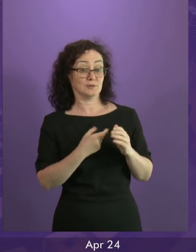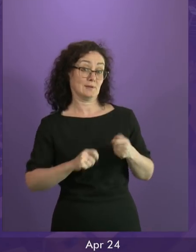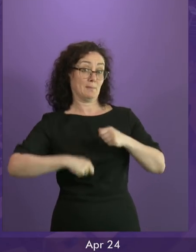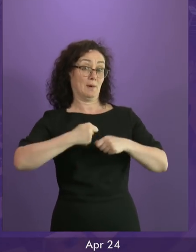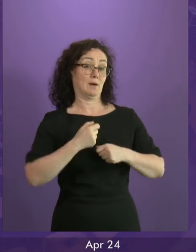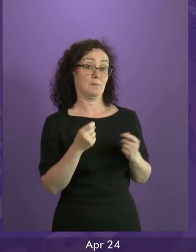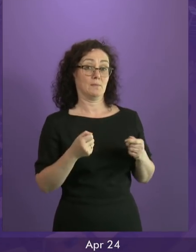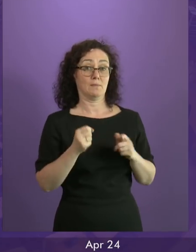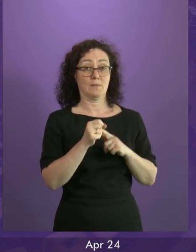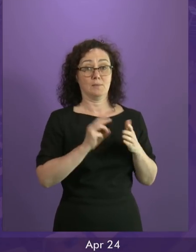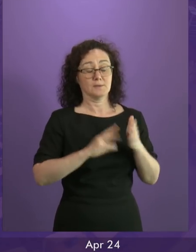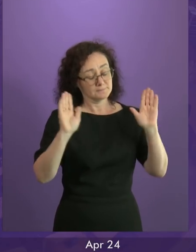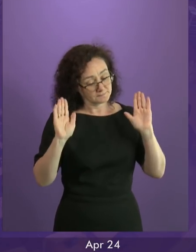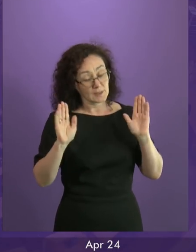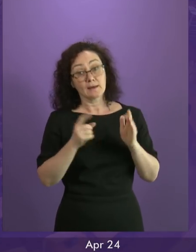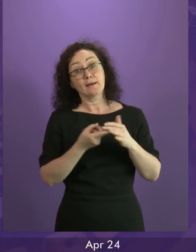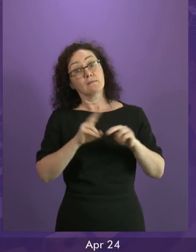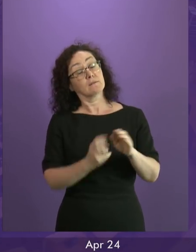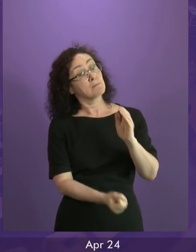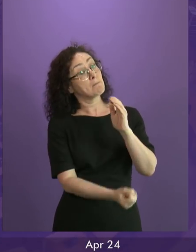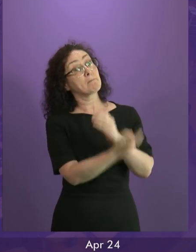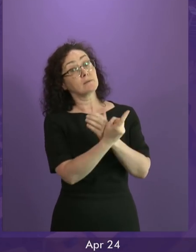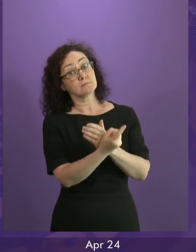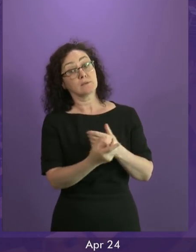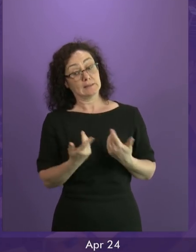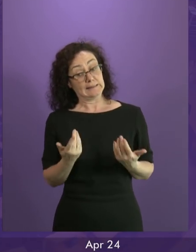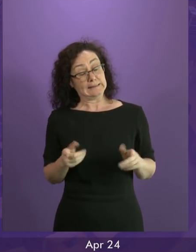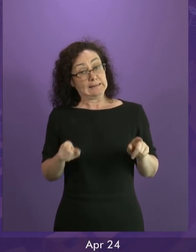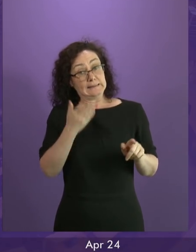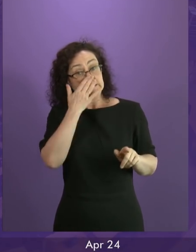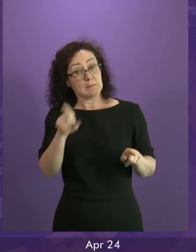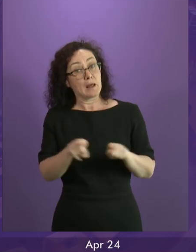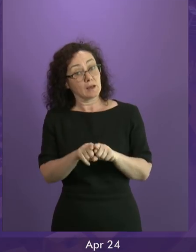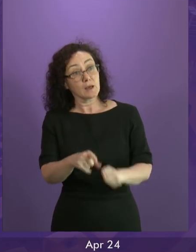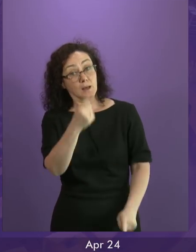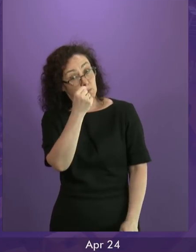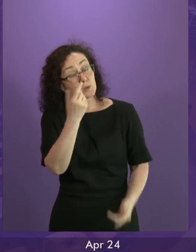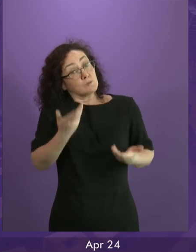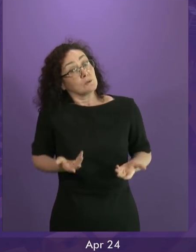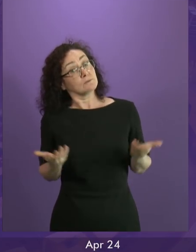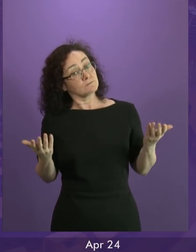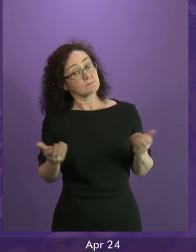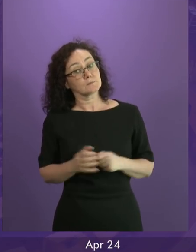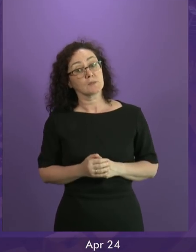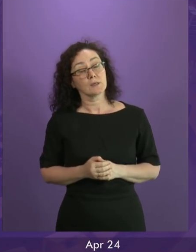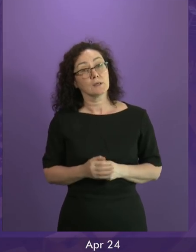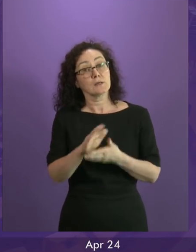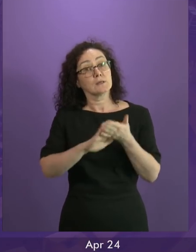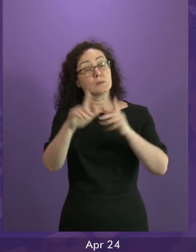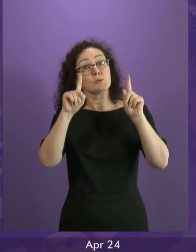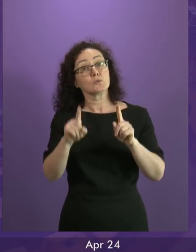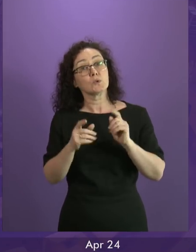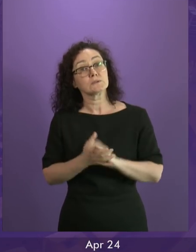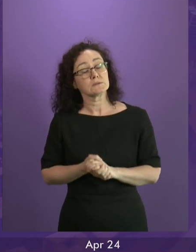If that happens, and there is apparently now a distinct possibility of that happening, then the consequences that I outlined today would get